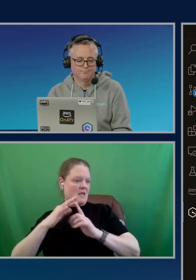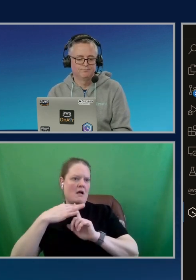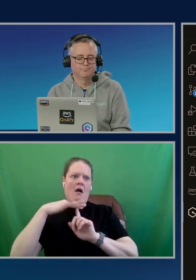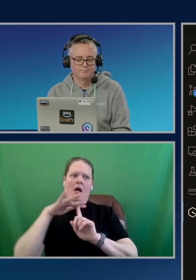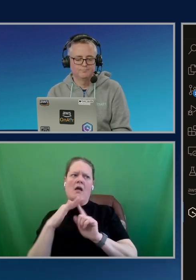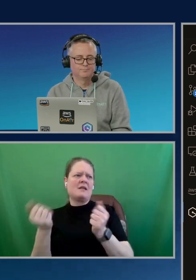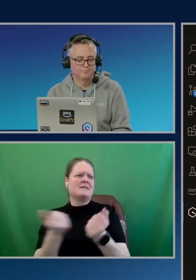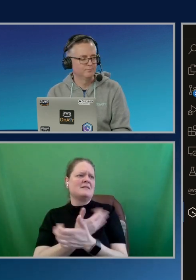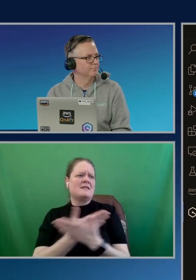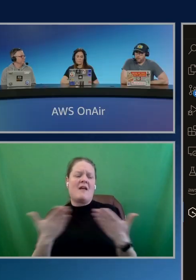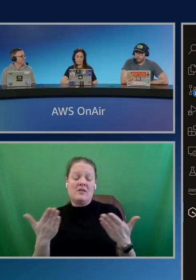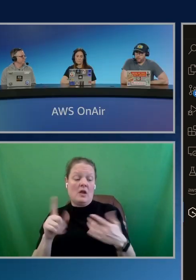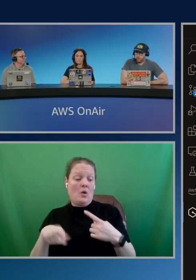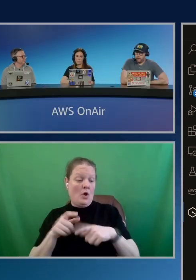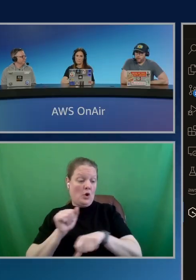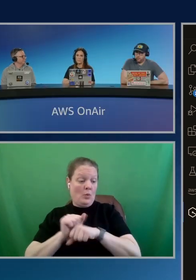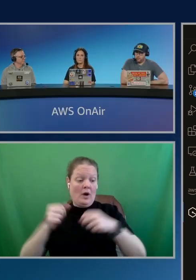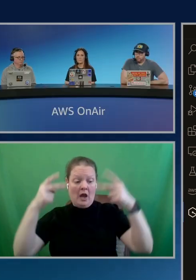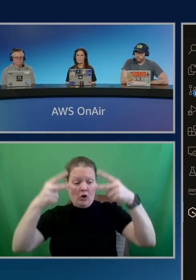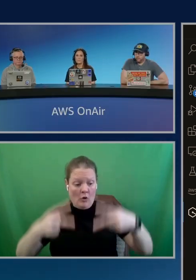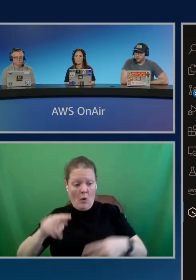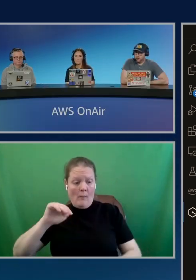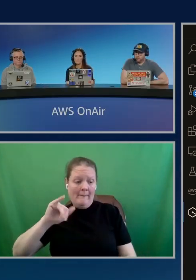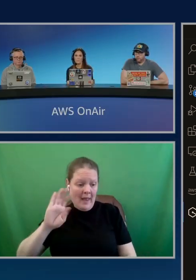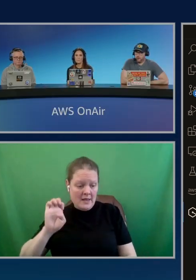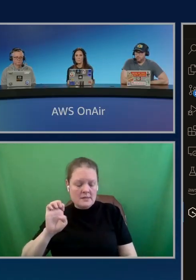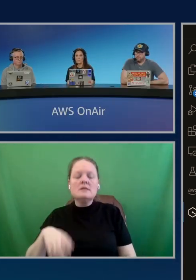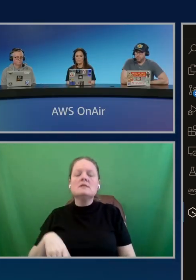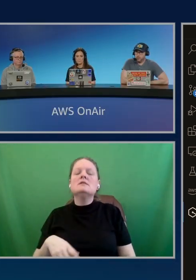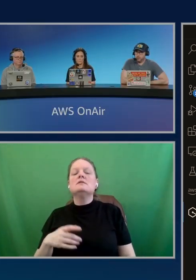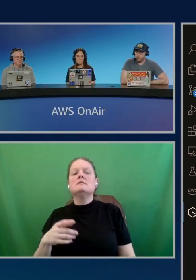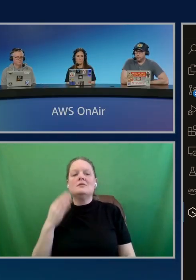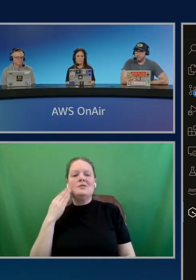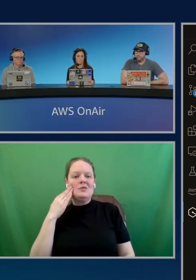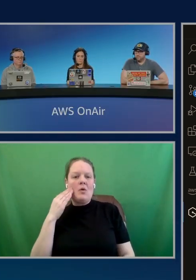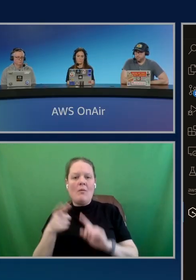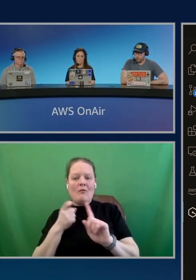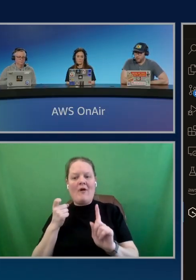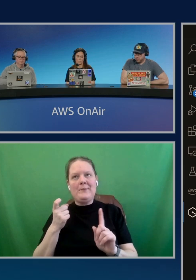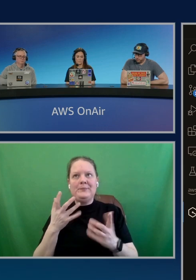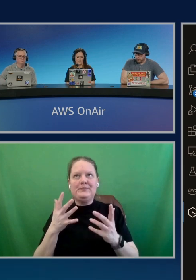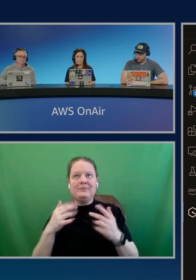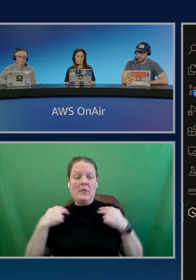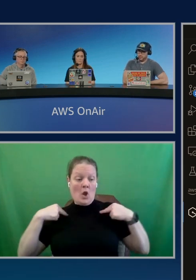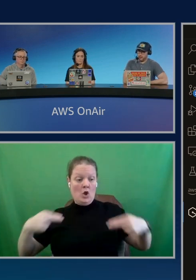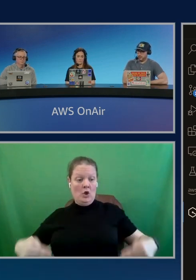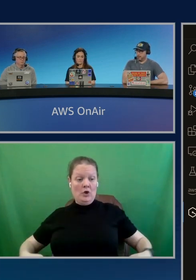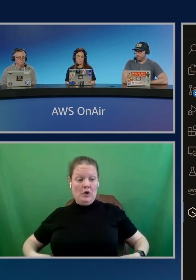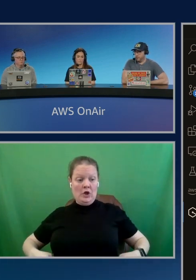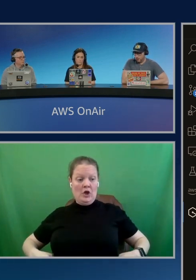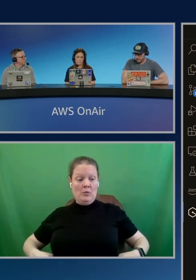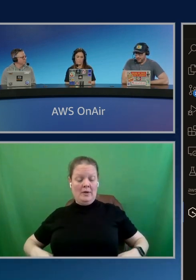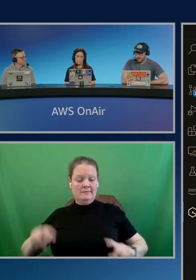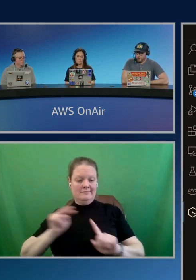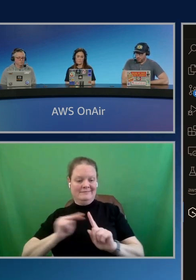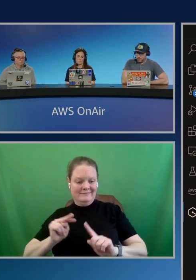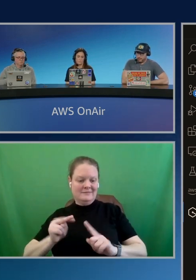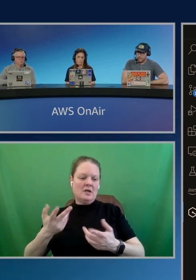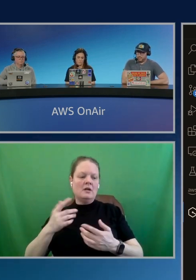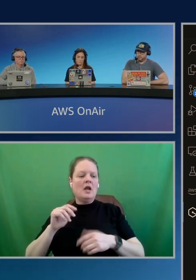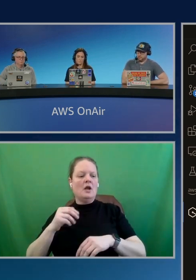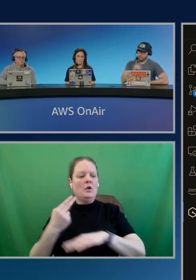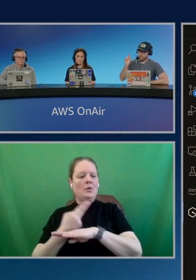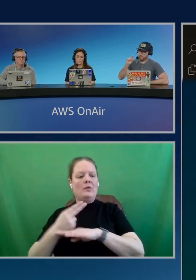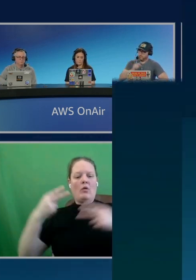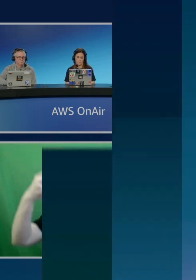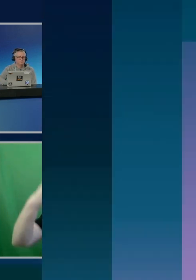you're working in a code base, right? Like, just, you know, from a human working through a code base, you know, right